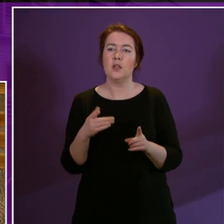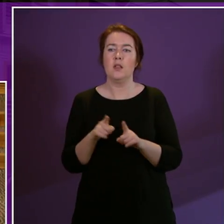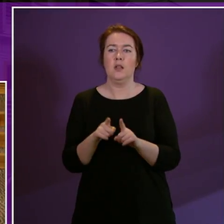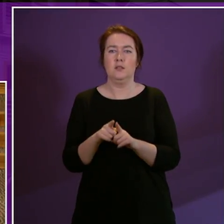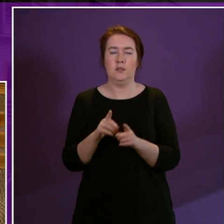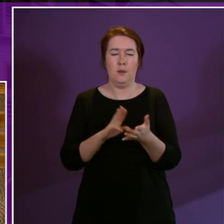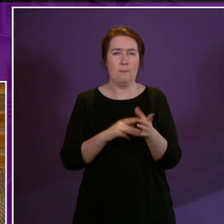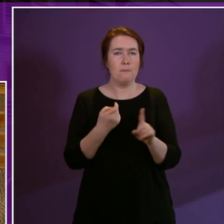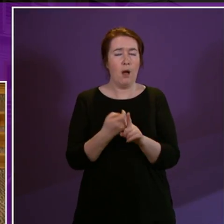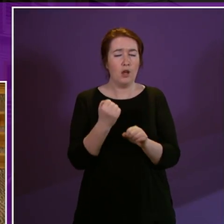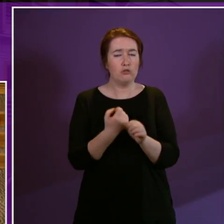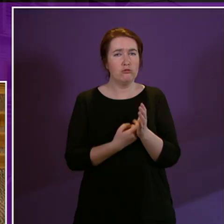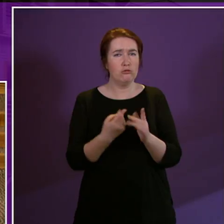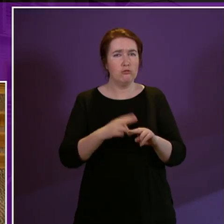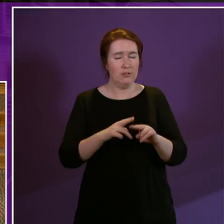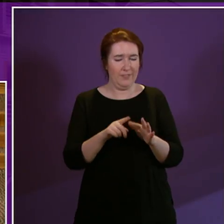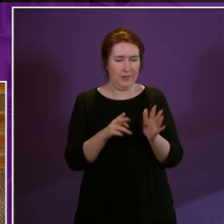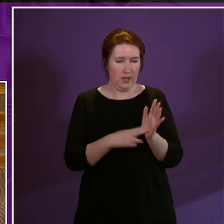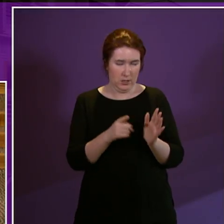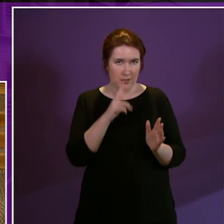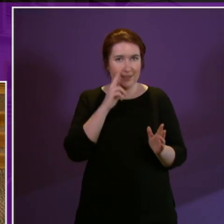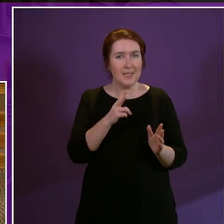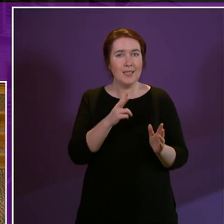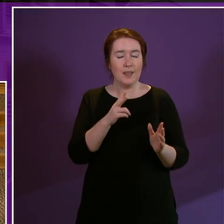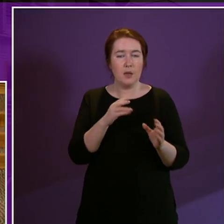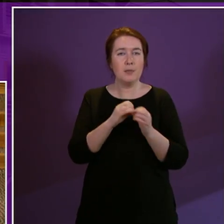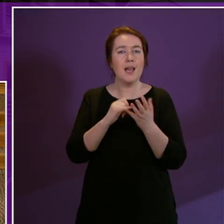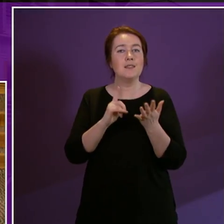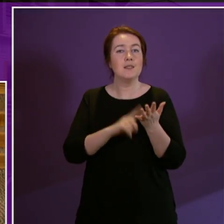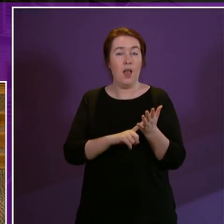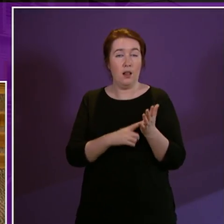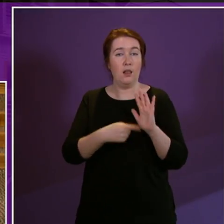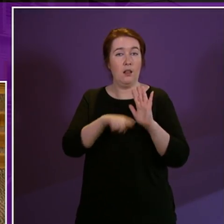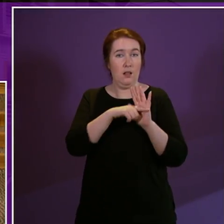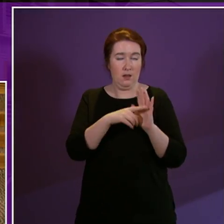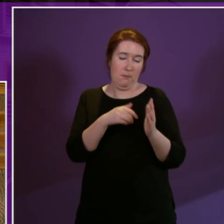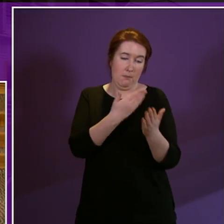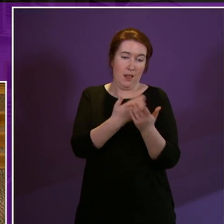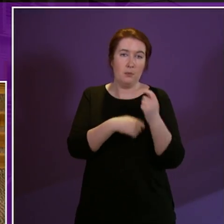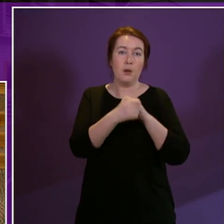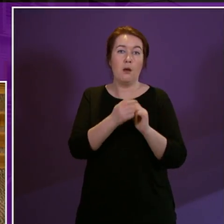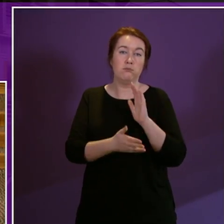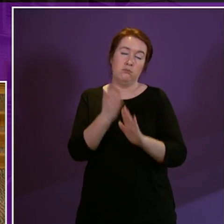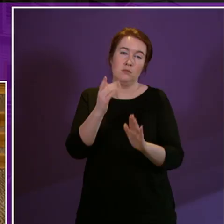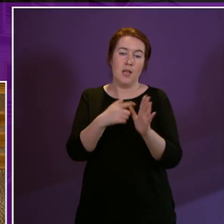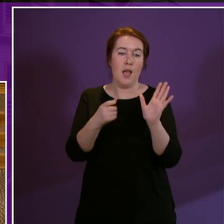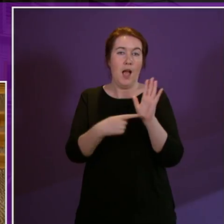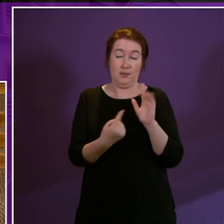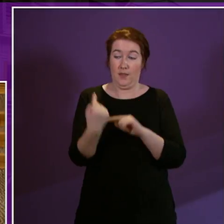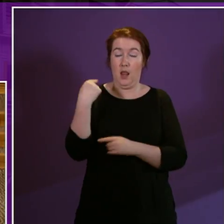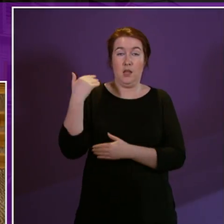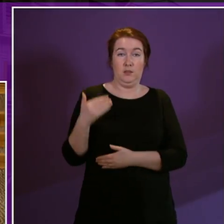that Mr Griffin made in seeing the British Sign Language Bill approved in this parliament in the last session